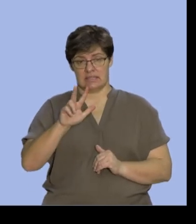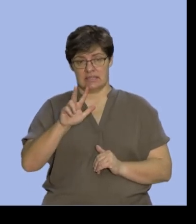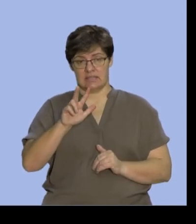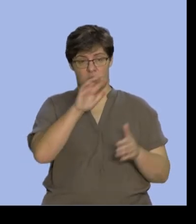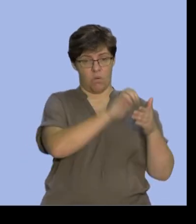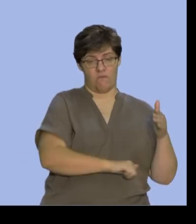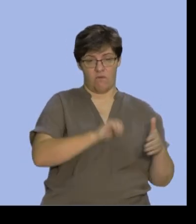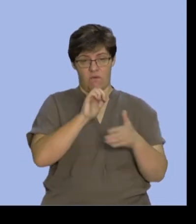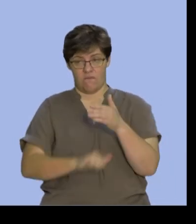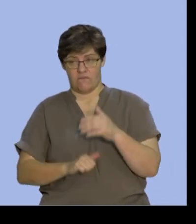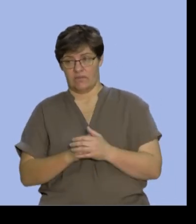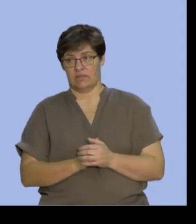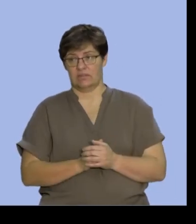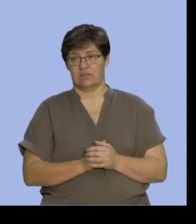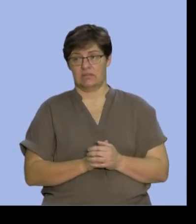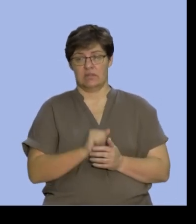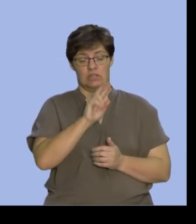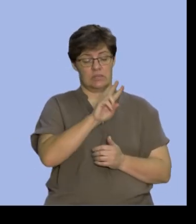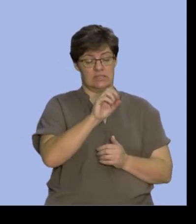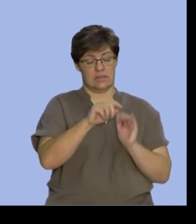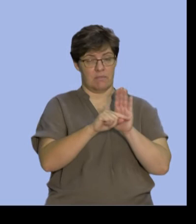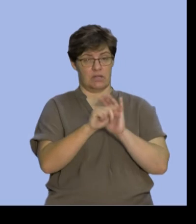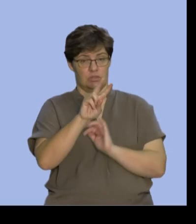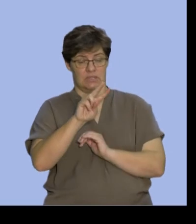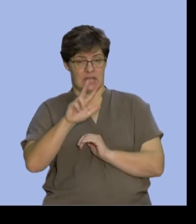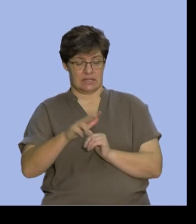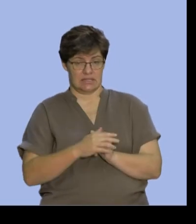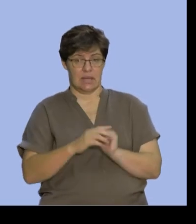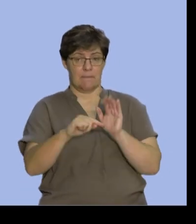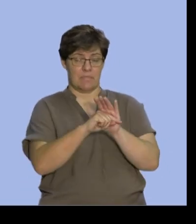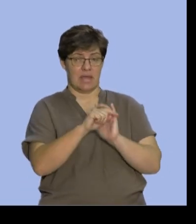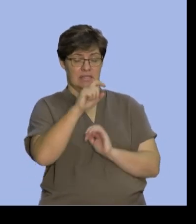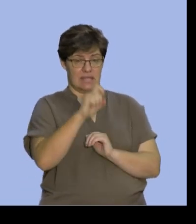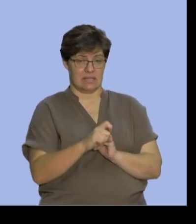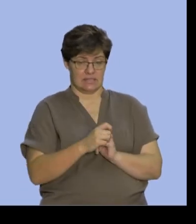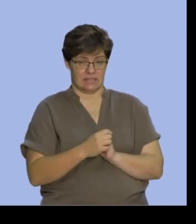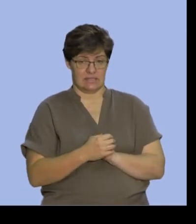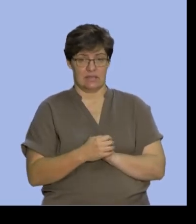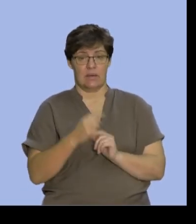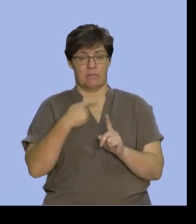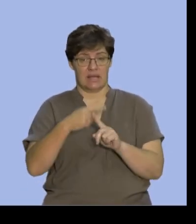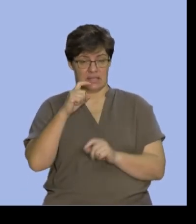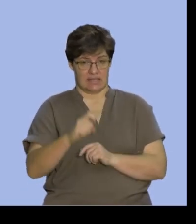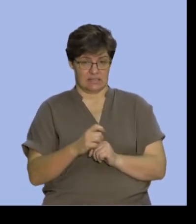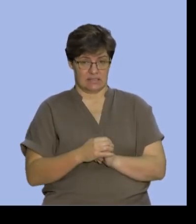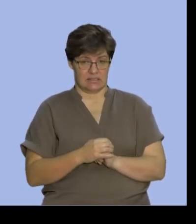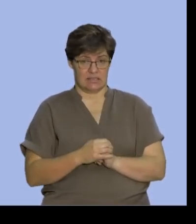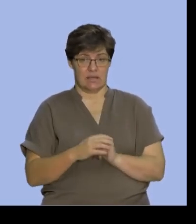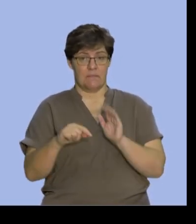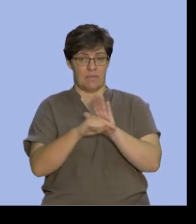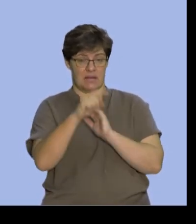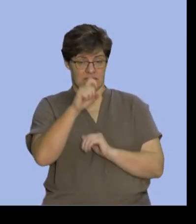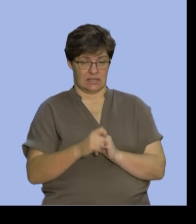and I get 20 minus 28 is equal to minus X plus X minus X